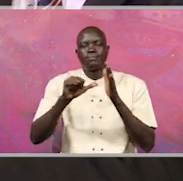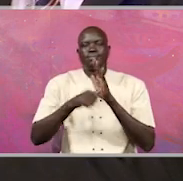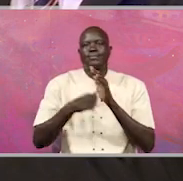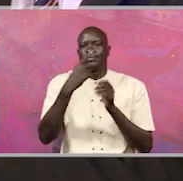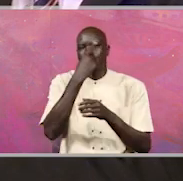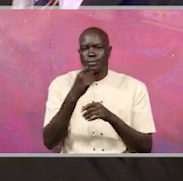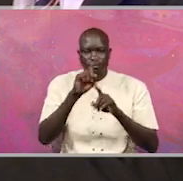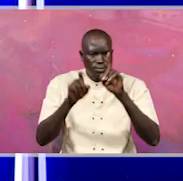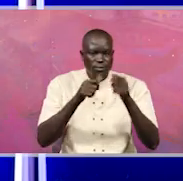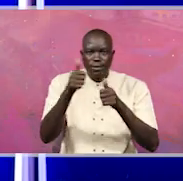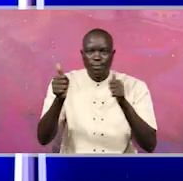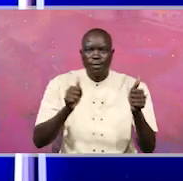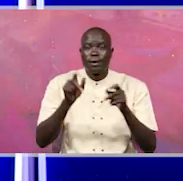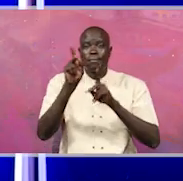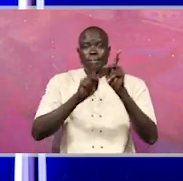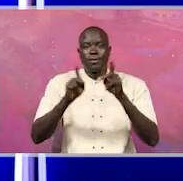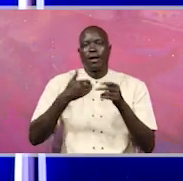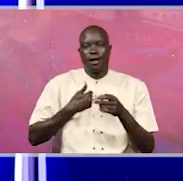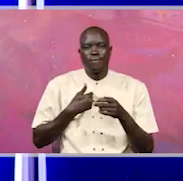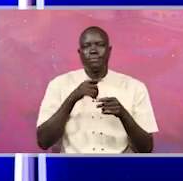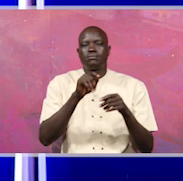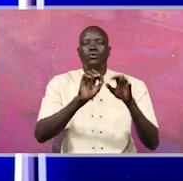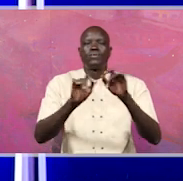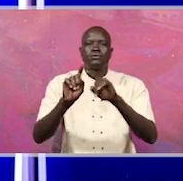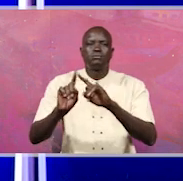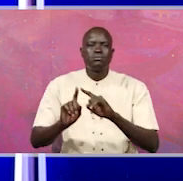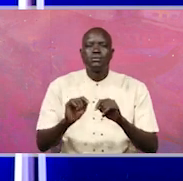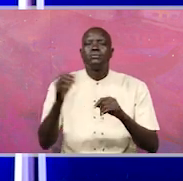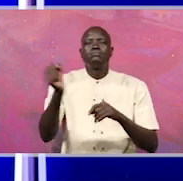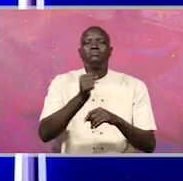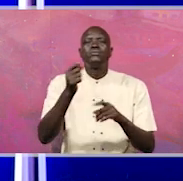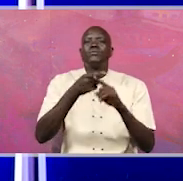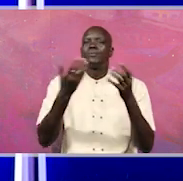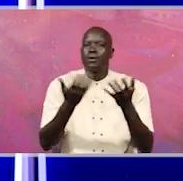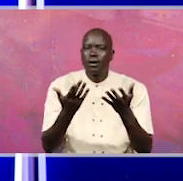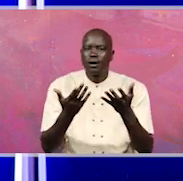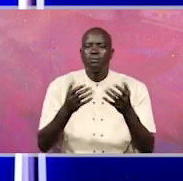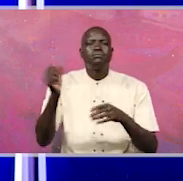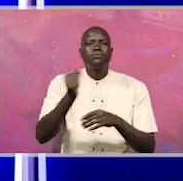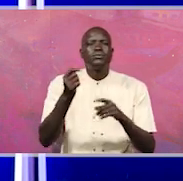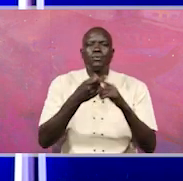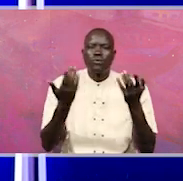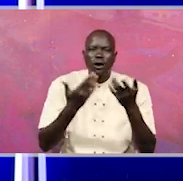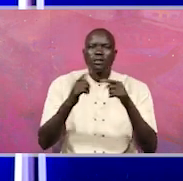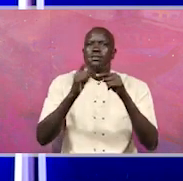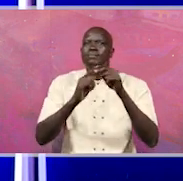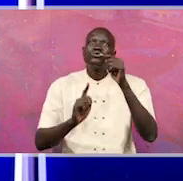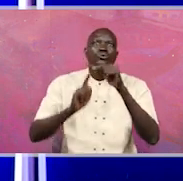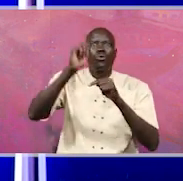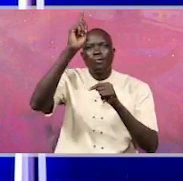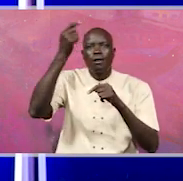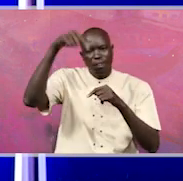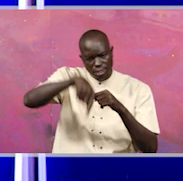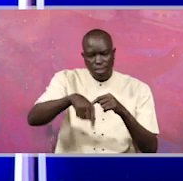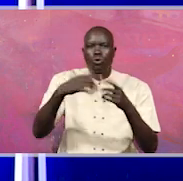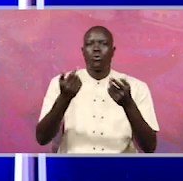ourselves, the people that we have in these particular offices, where are they coming from? Are they coming from Mars? Are they coming from a different planet or they're